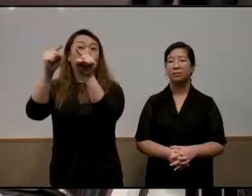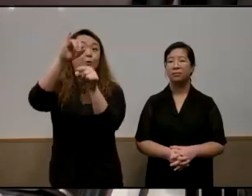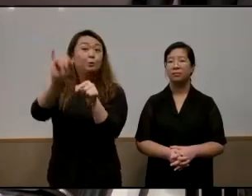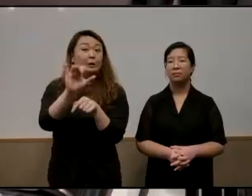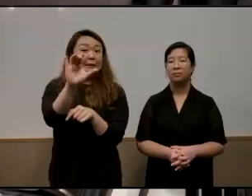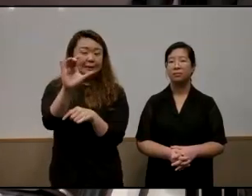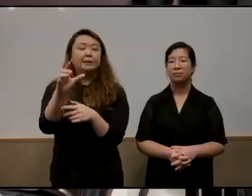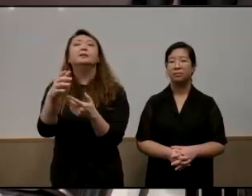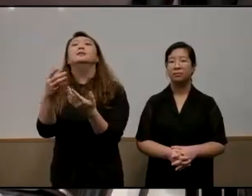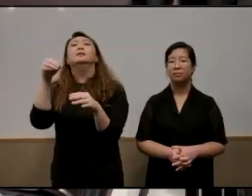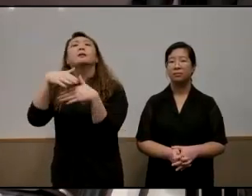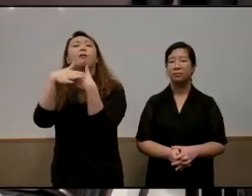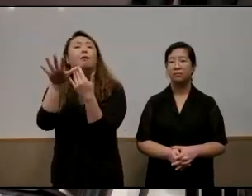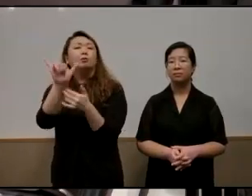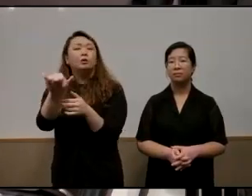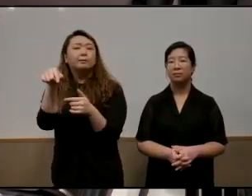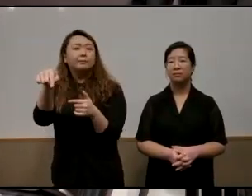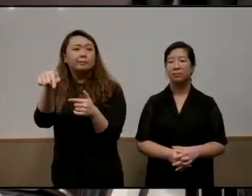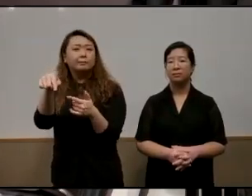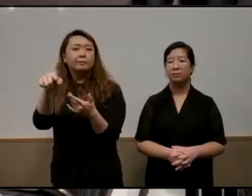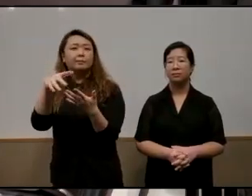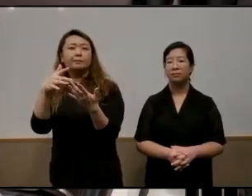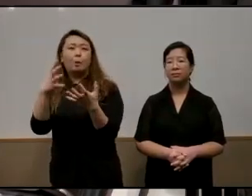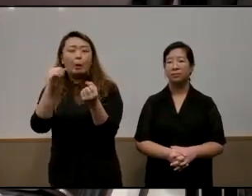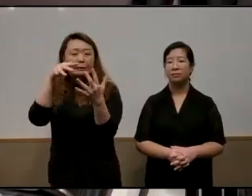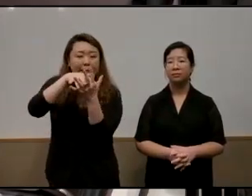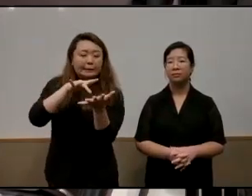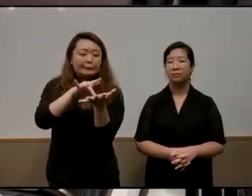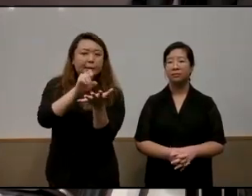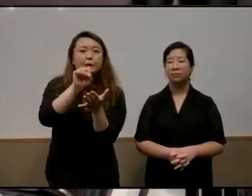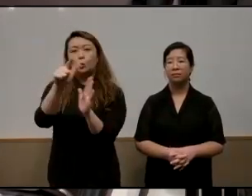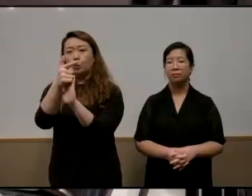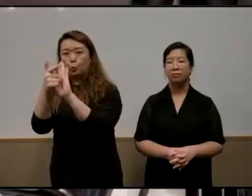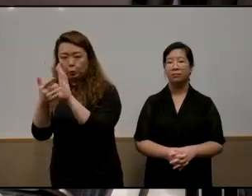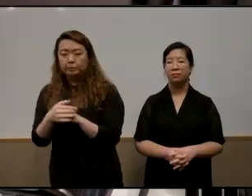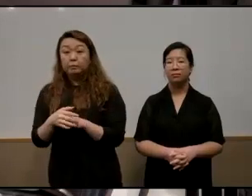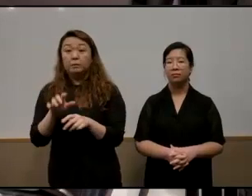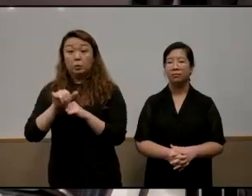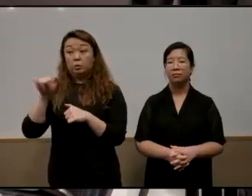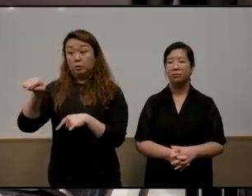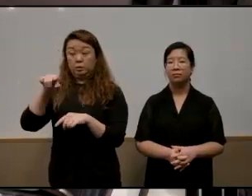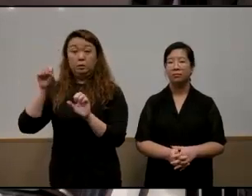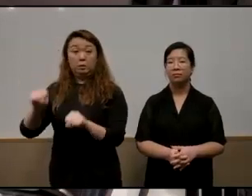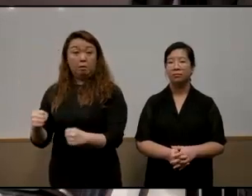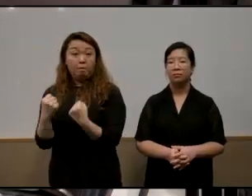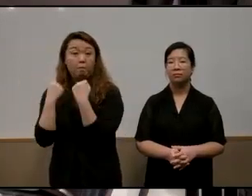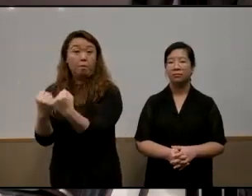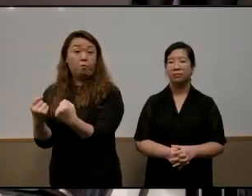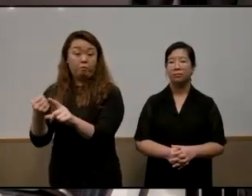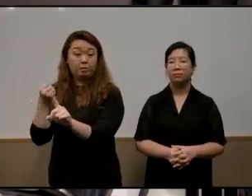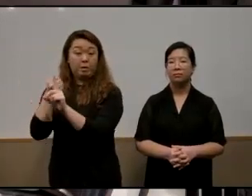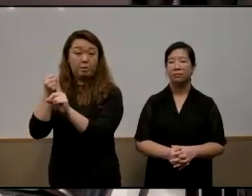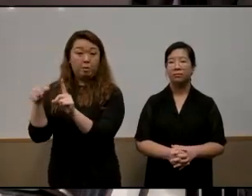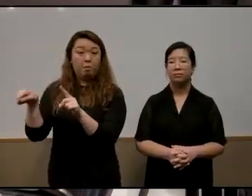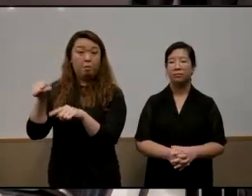jc and then after that it was medicine or law so that can have a very powerful uh